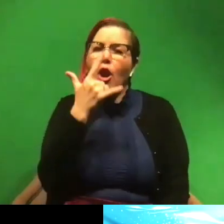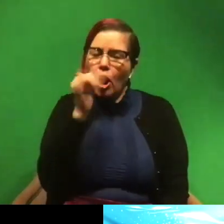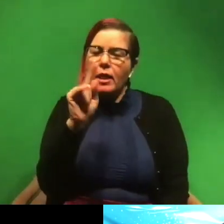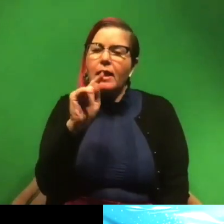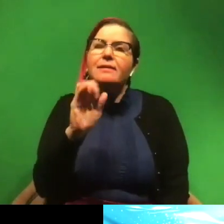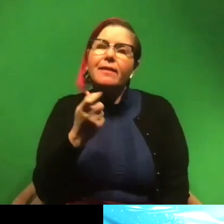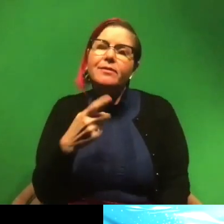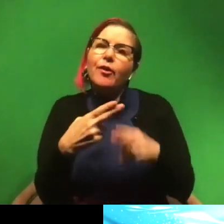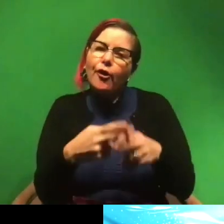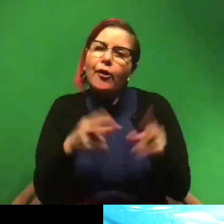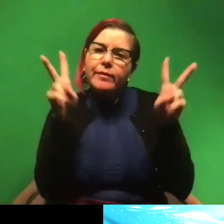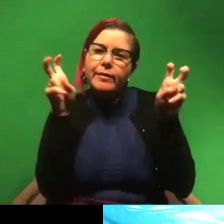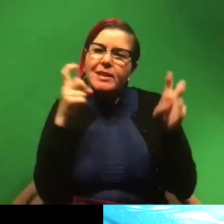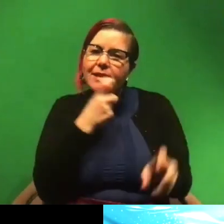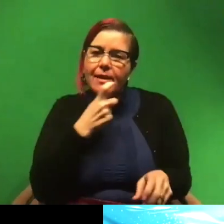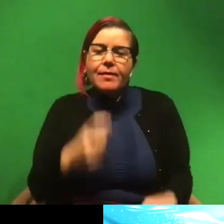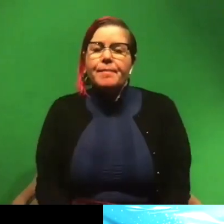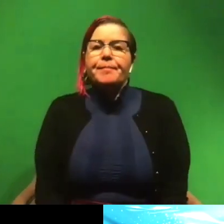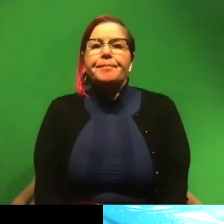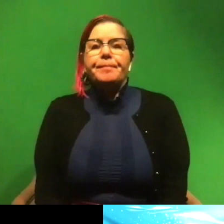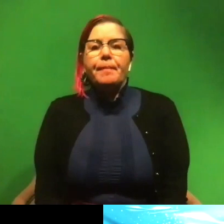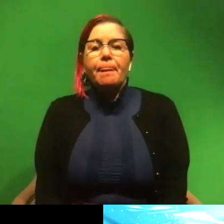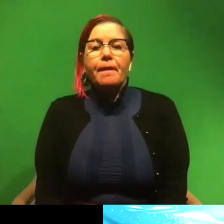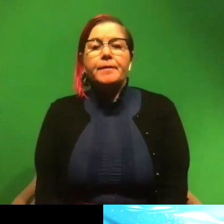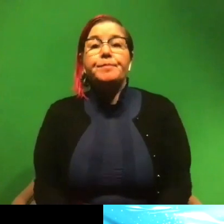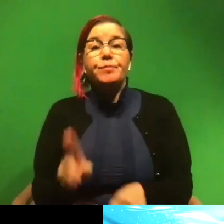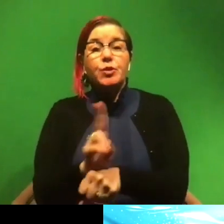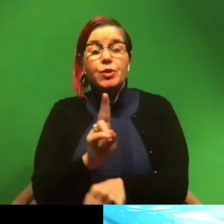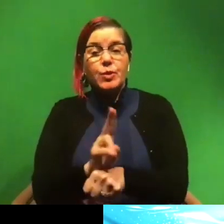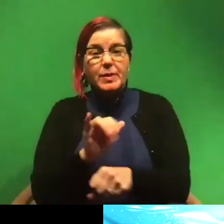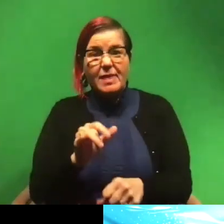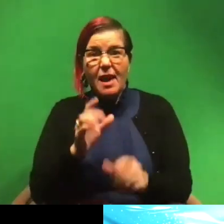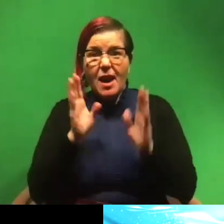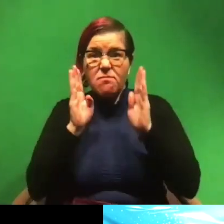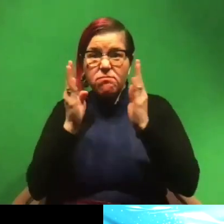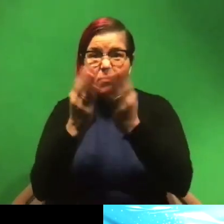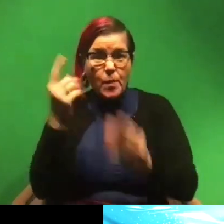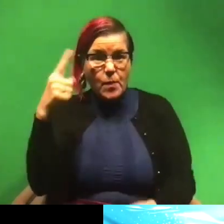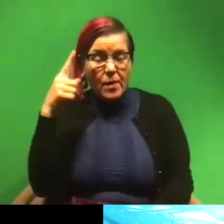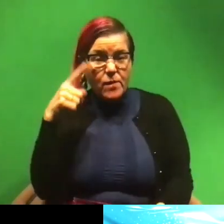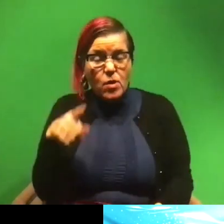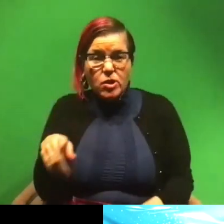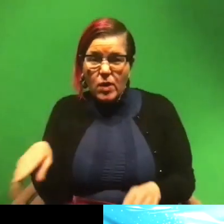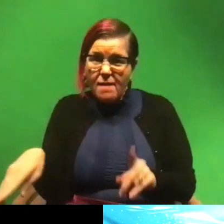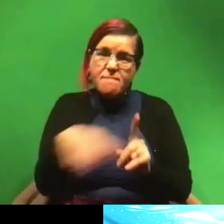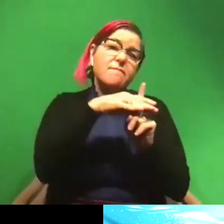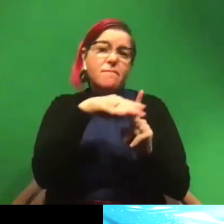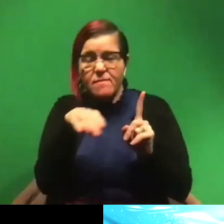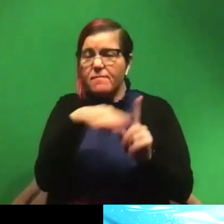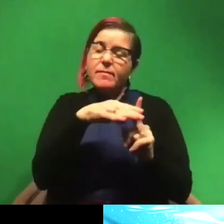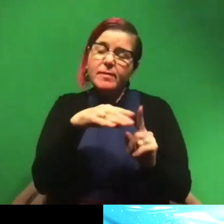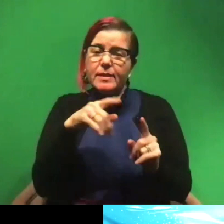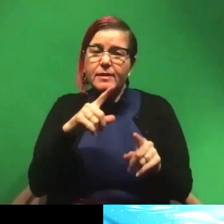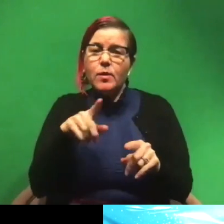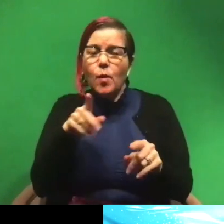them teeth. And they use this rostra to just kind of whack fish. So they'll